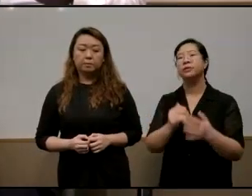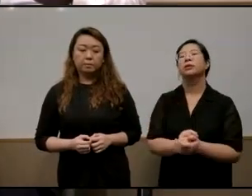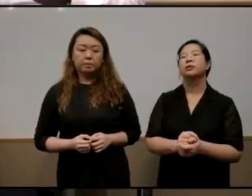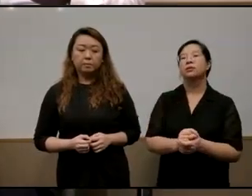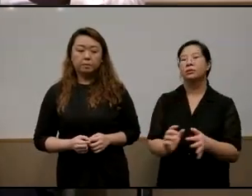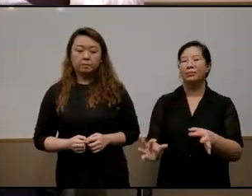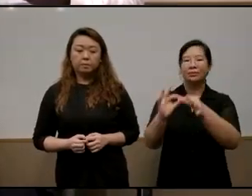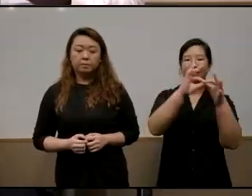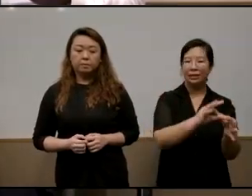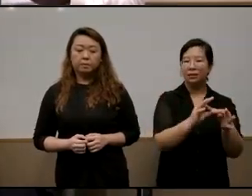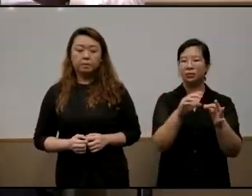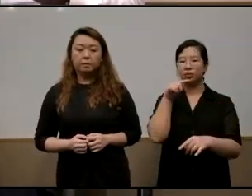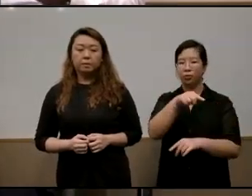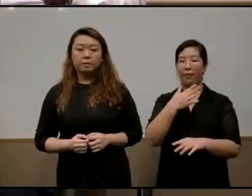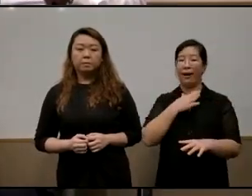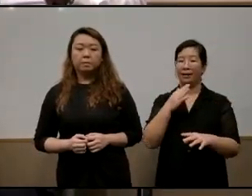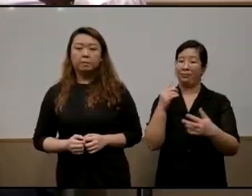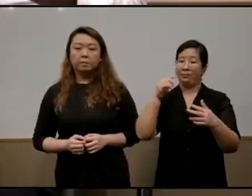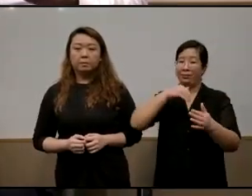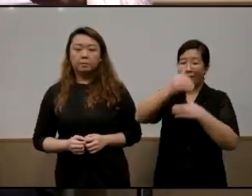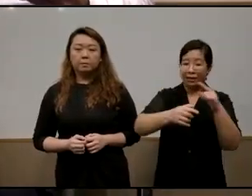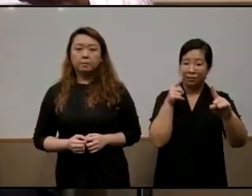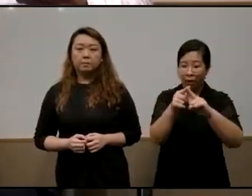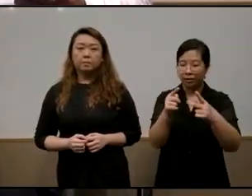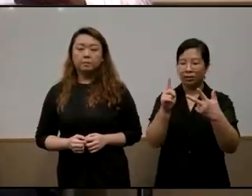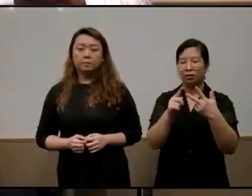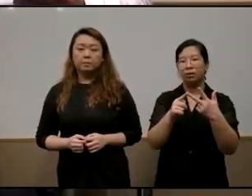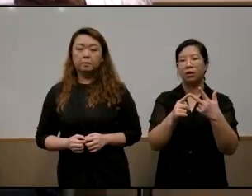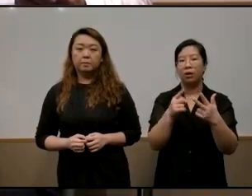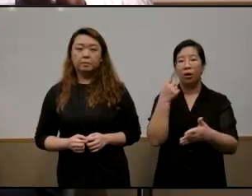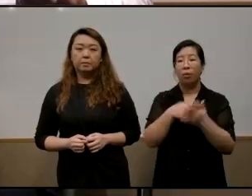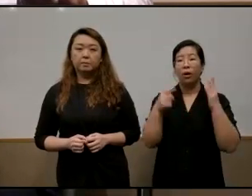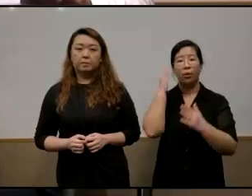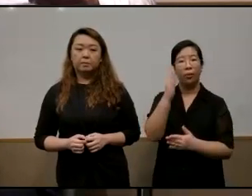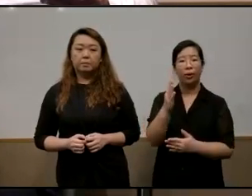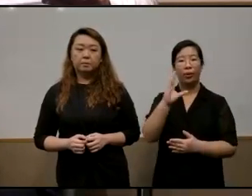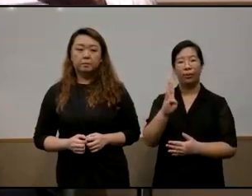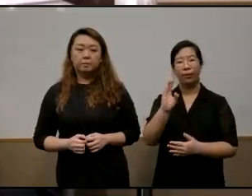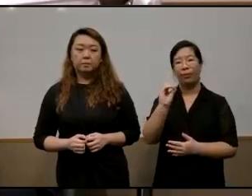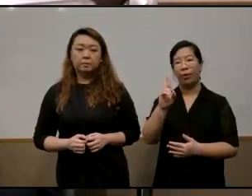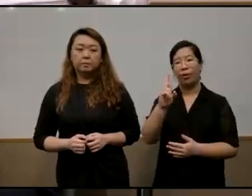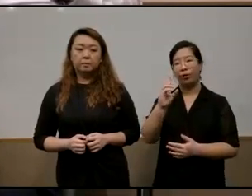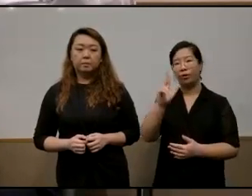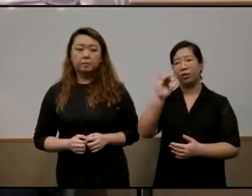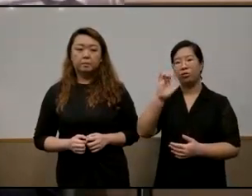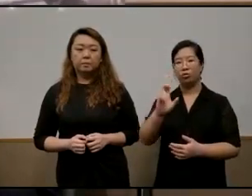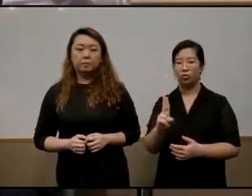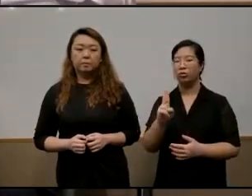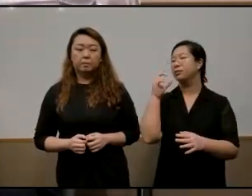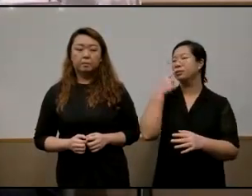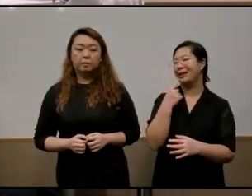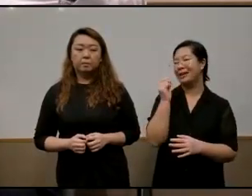this to uh my next point is what would bordeaux say uh you know if he's still alive